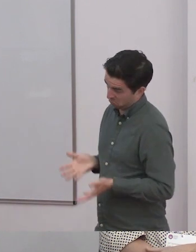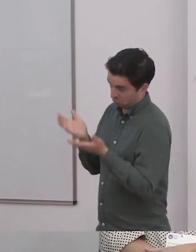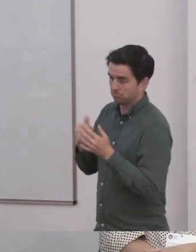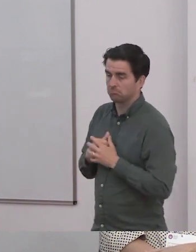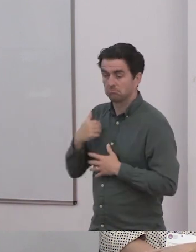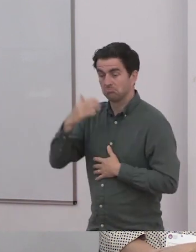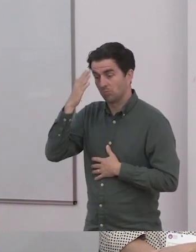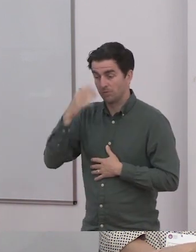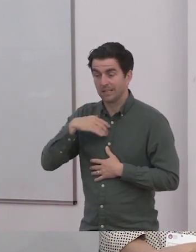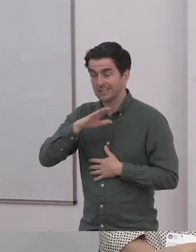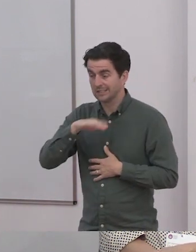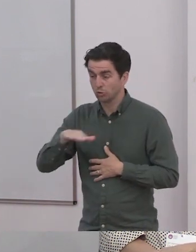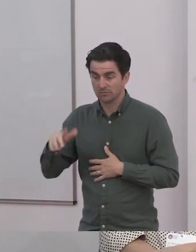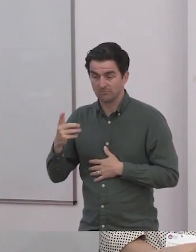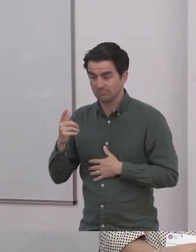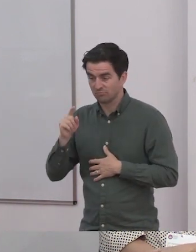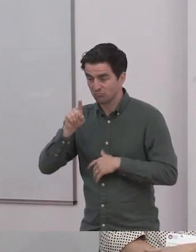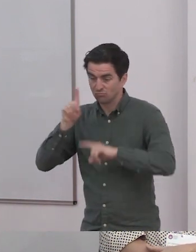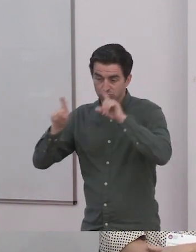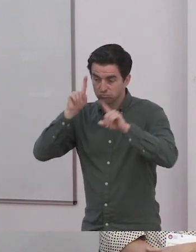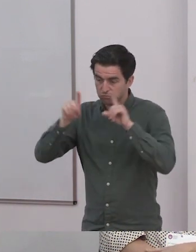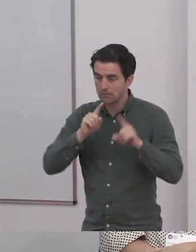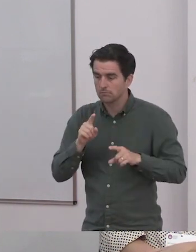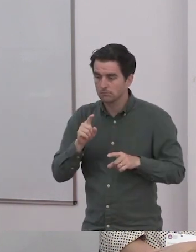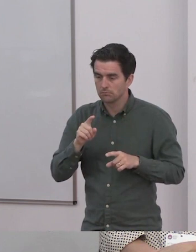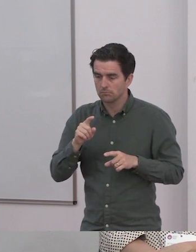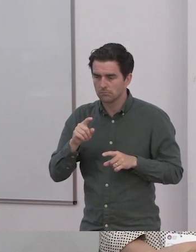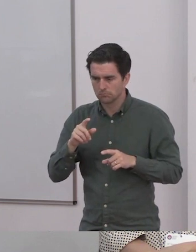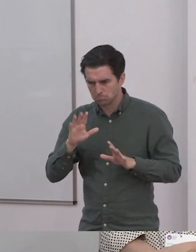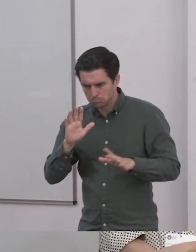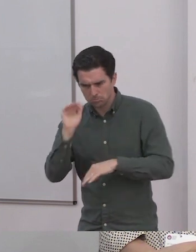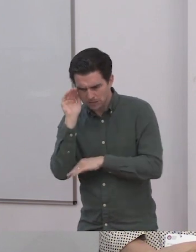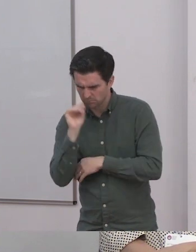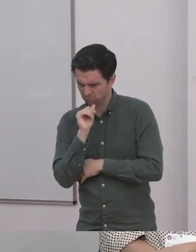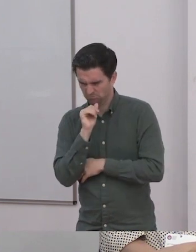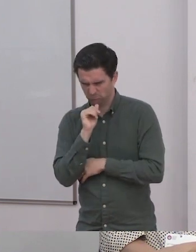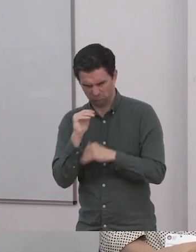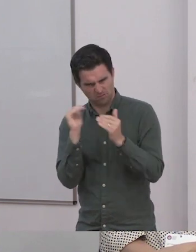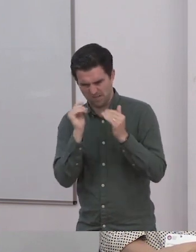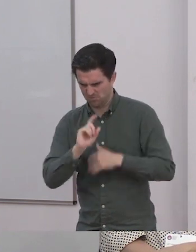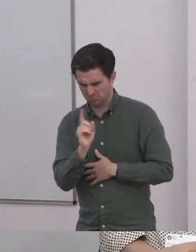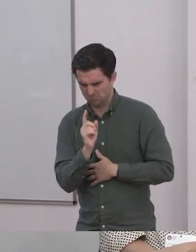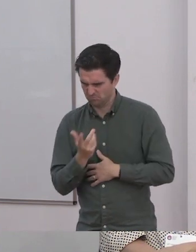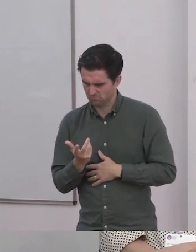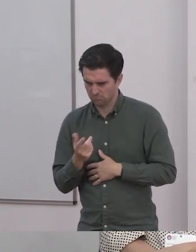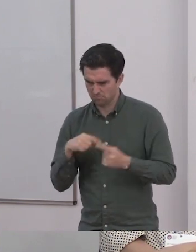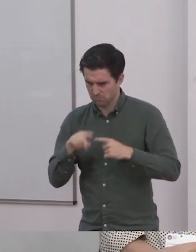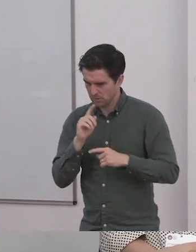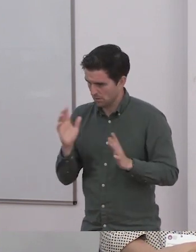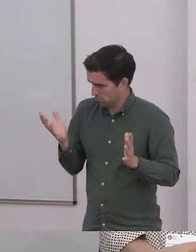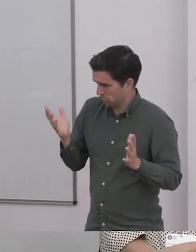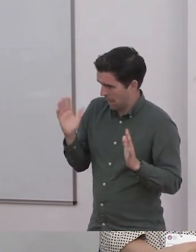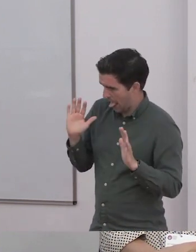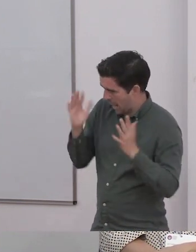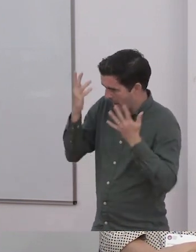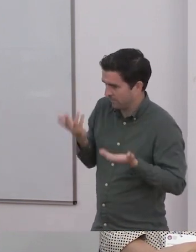said, we know, but it's life. And my kids have said, well, why are we accepting this? And they kind of get the response of like, we really